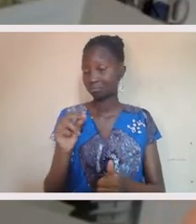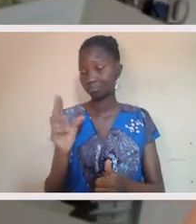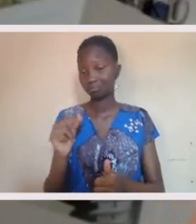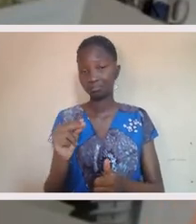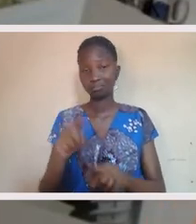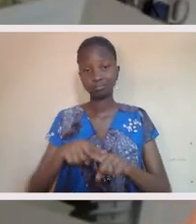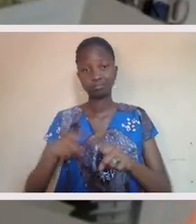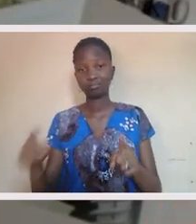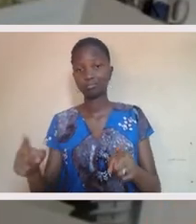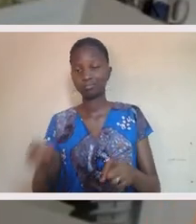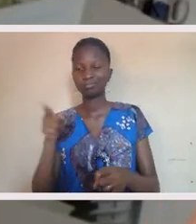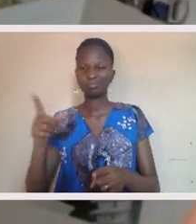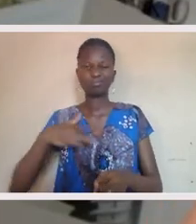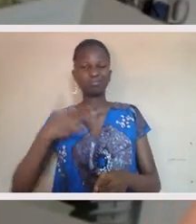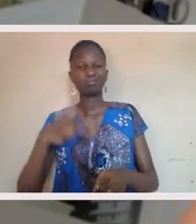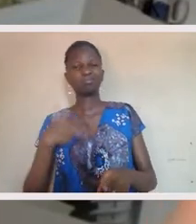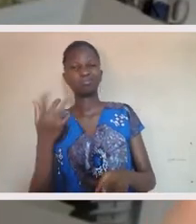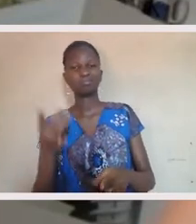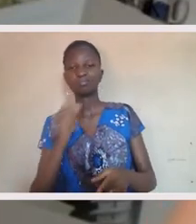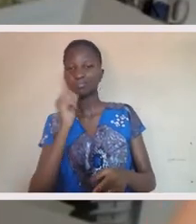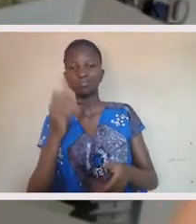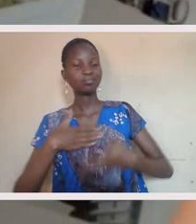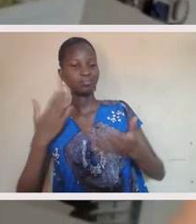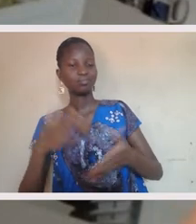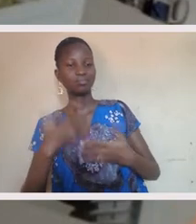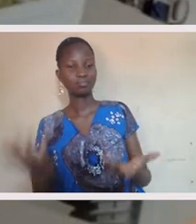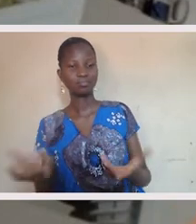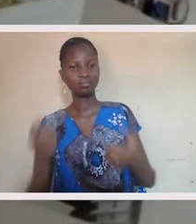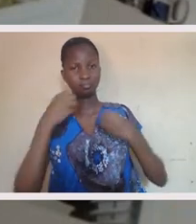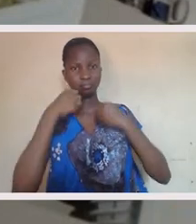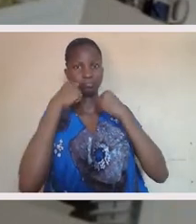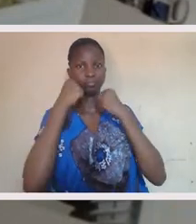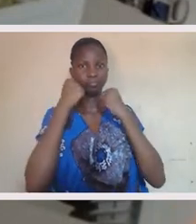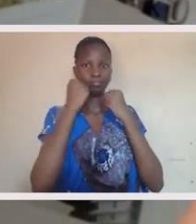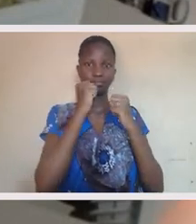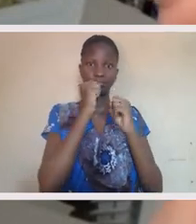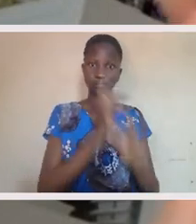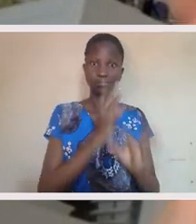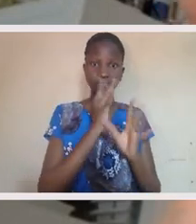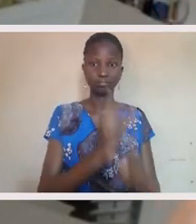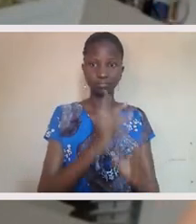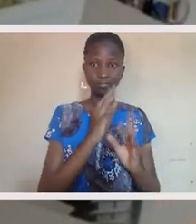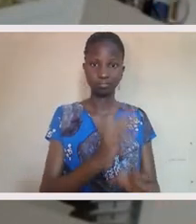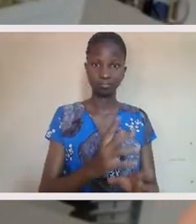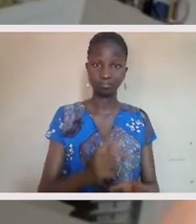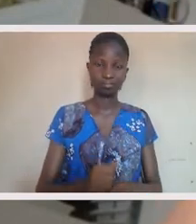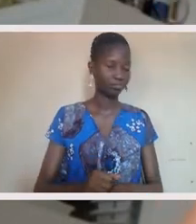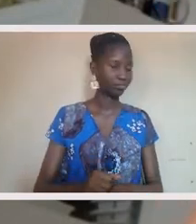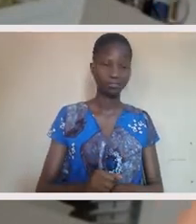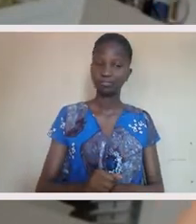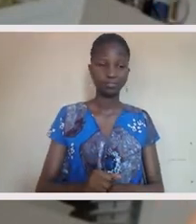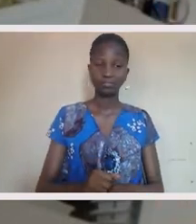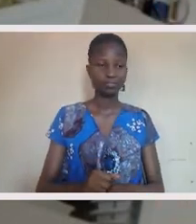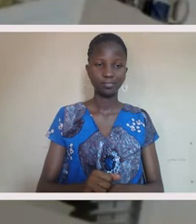and then basically unloaded their unhappiness at the end kind of without offering like opportunity